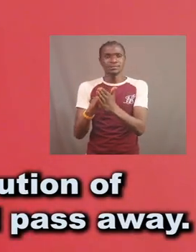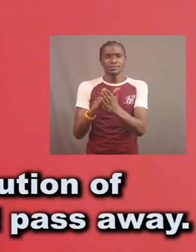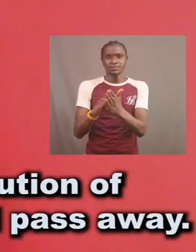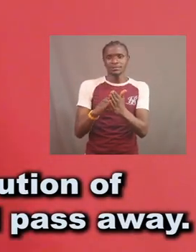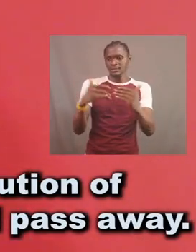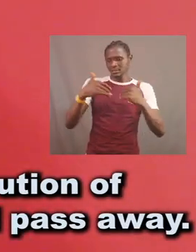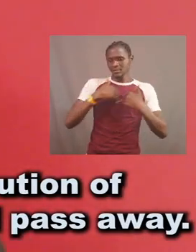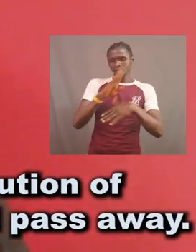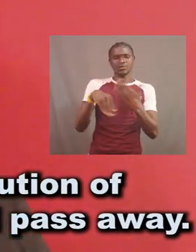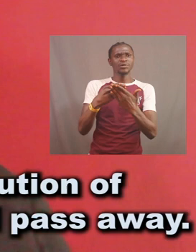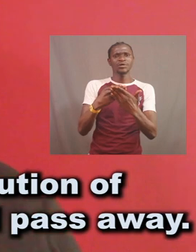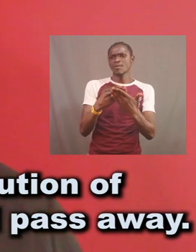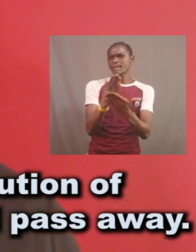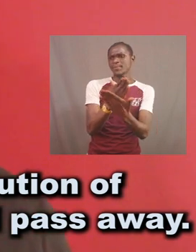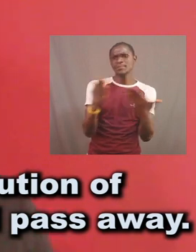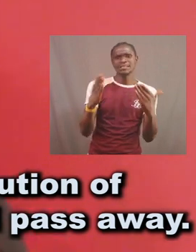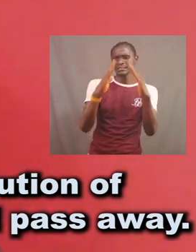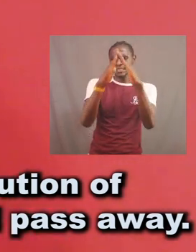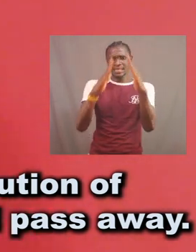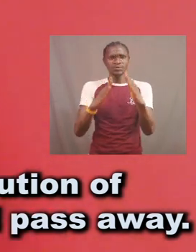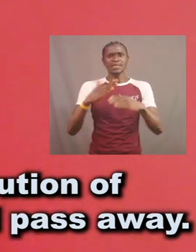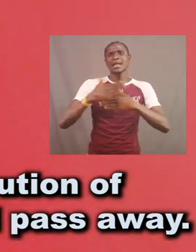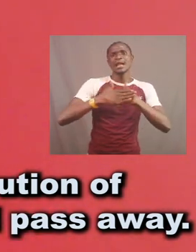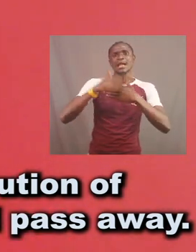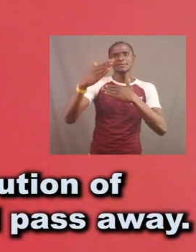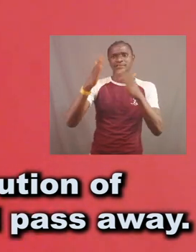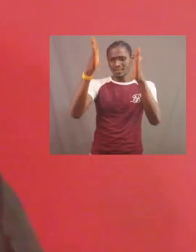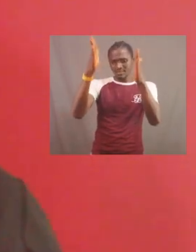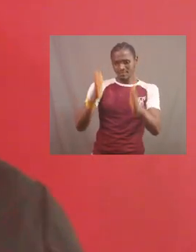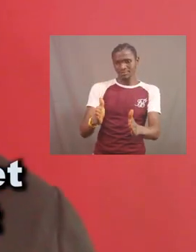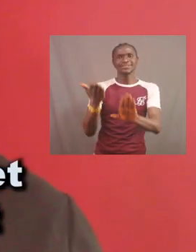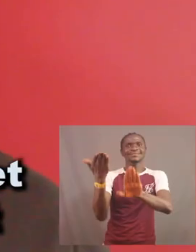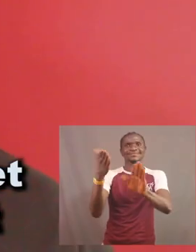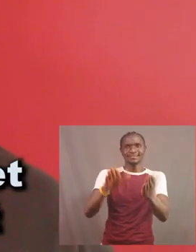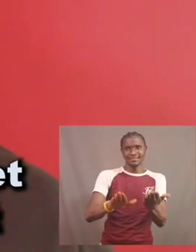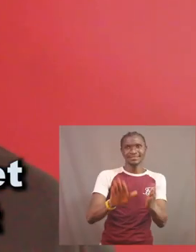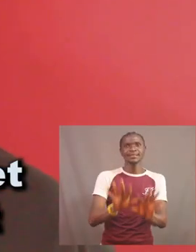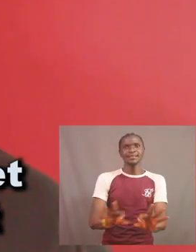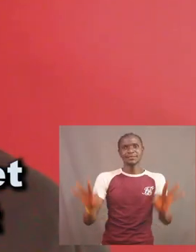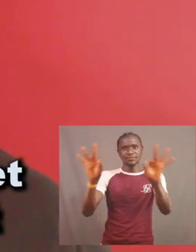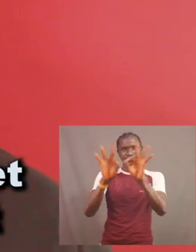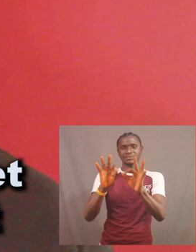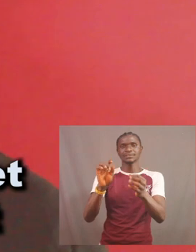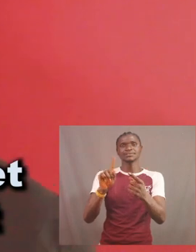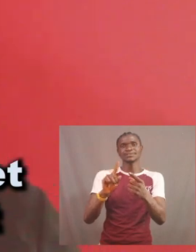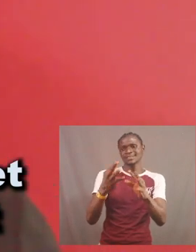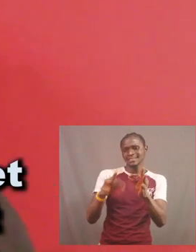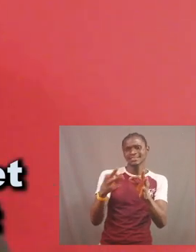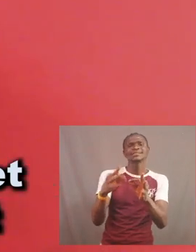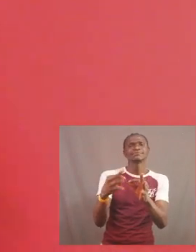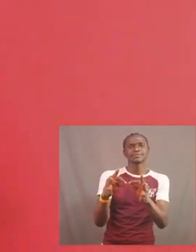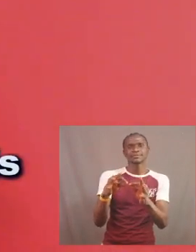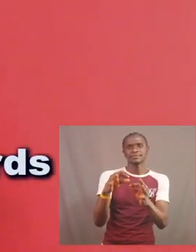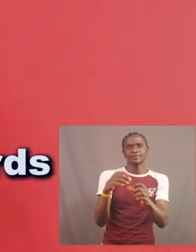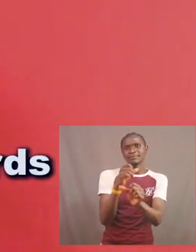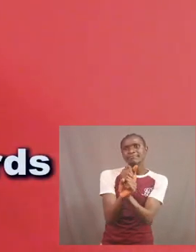of assets and properties after an individual passed away. It is essential to interpret and implement the